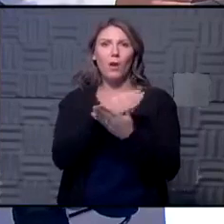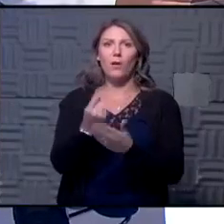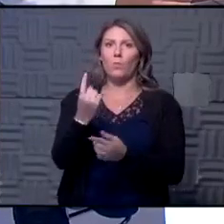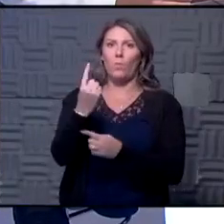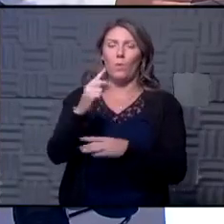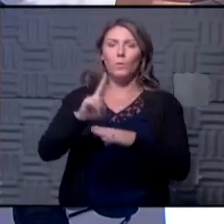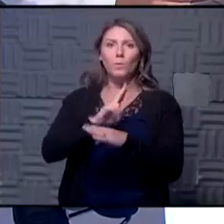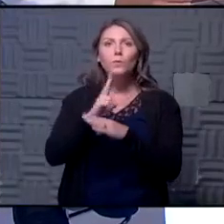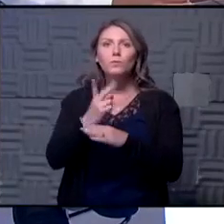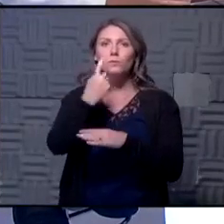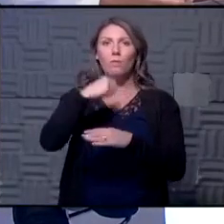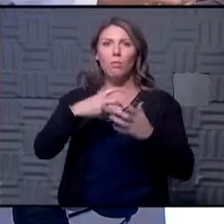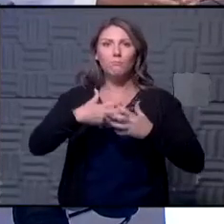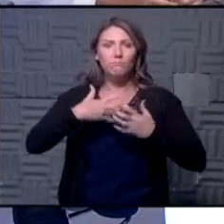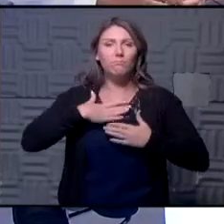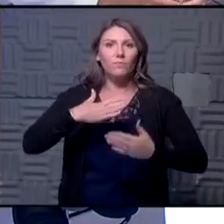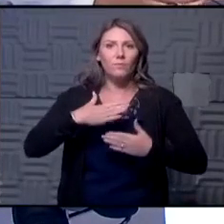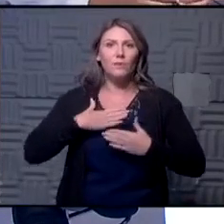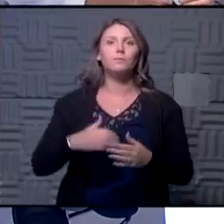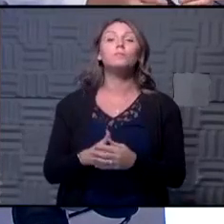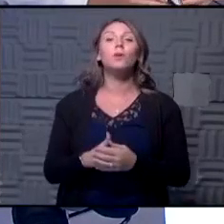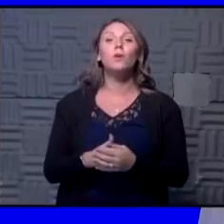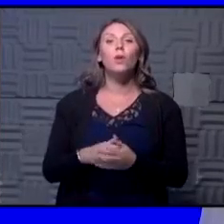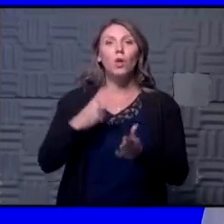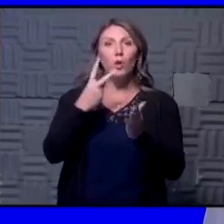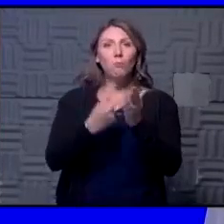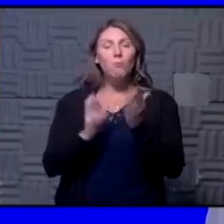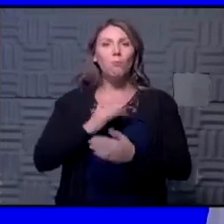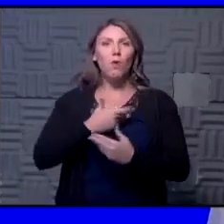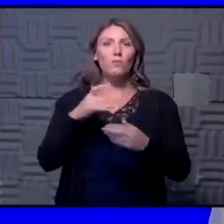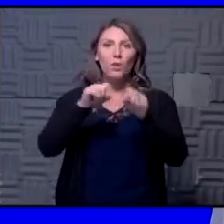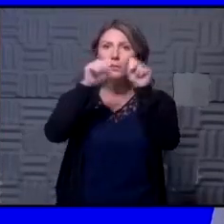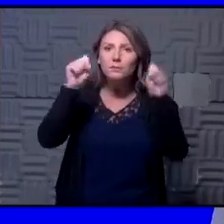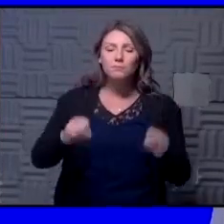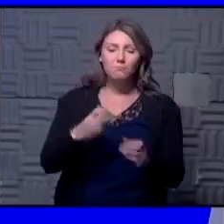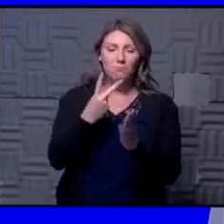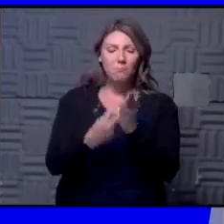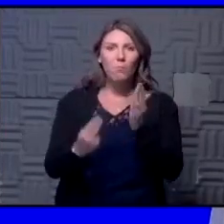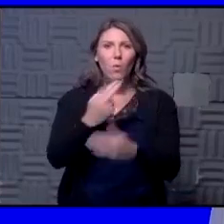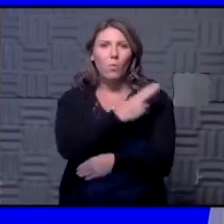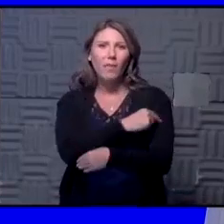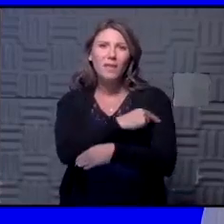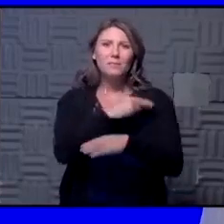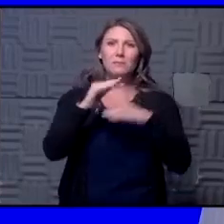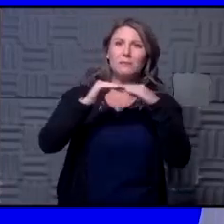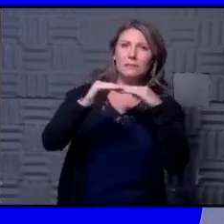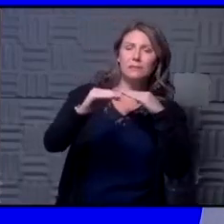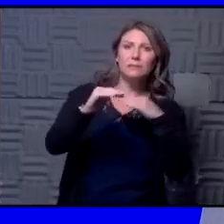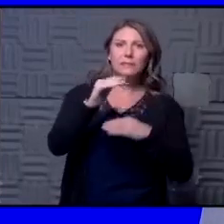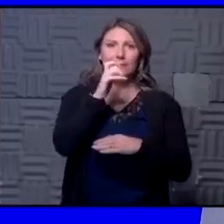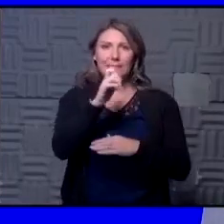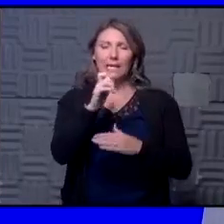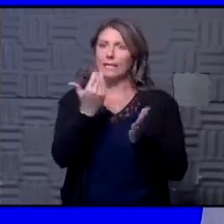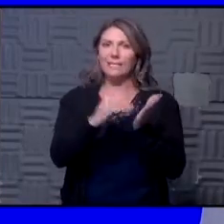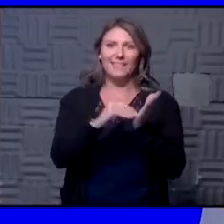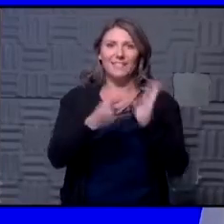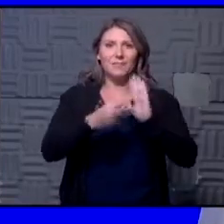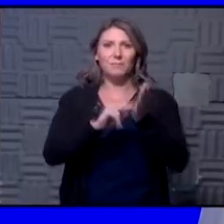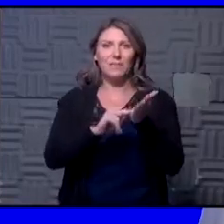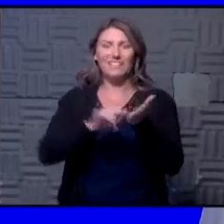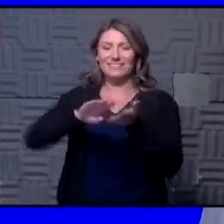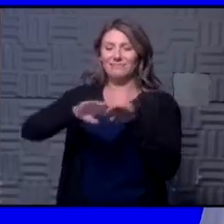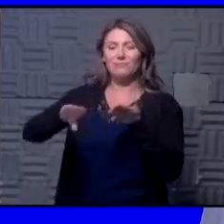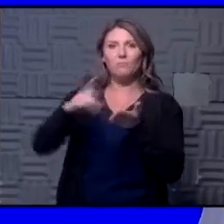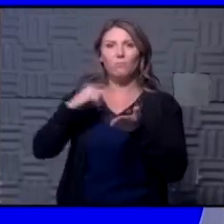you know both of our systems both of our hospitals are about steady but that doesn't really again account for